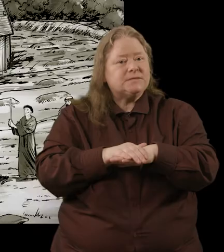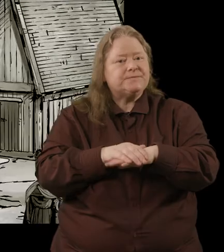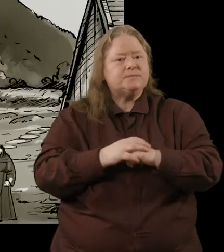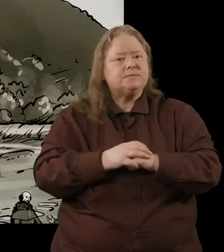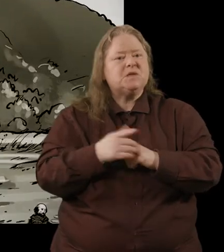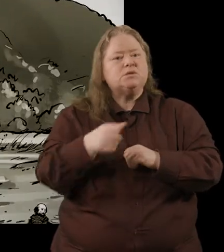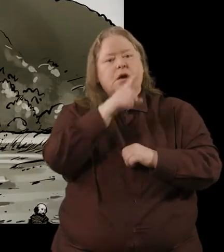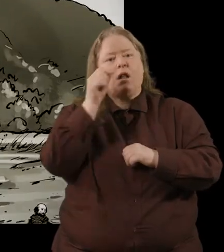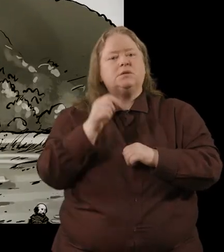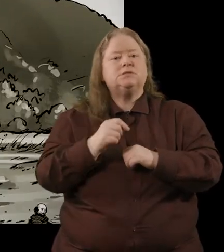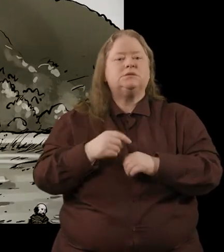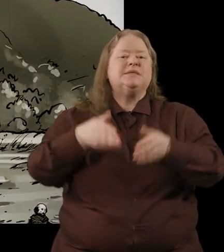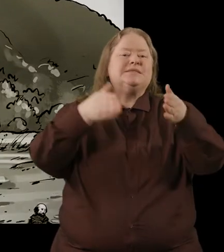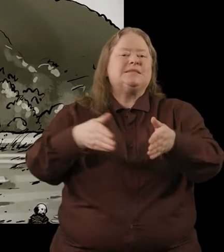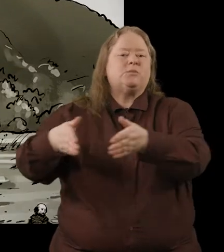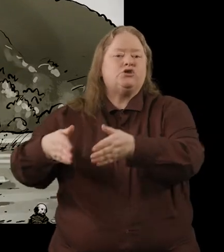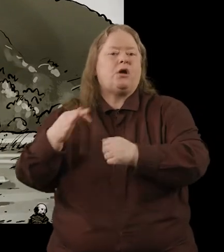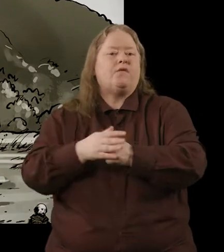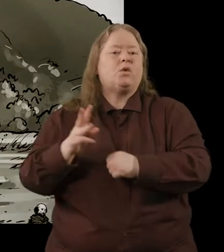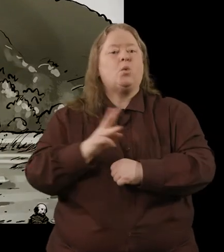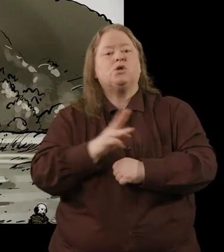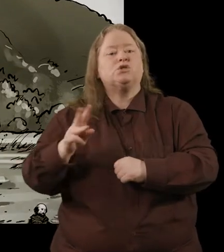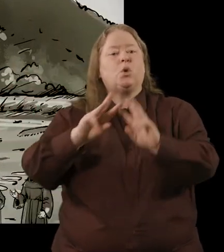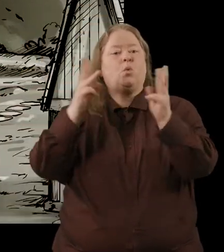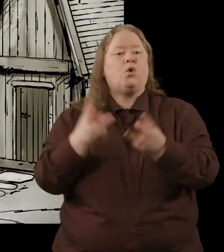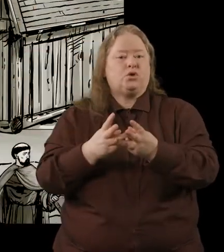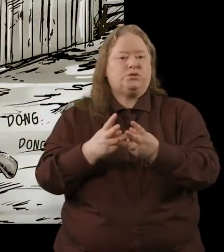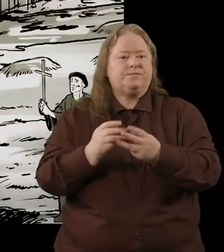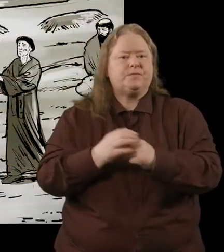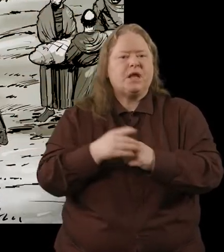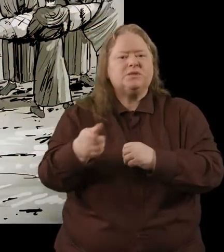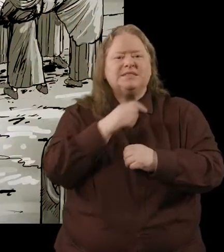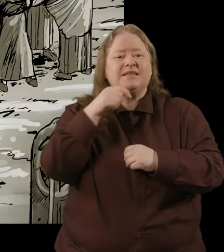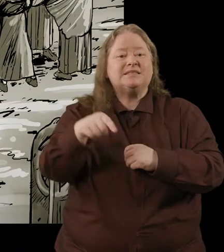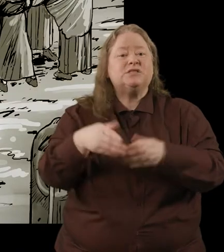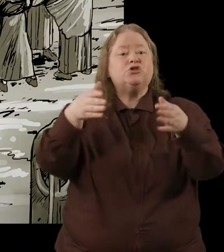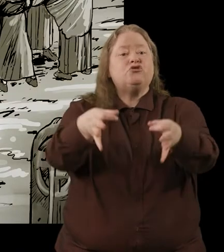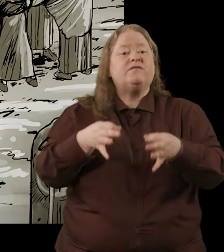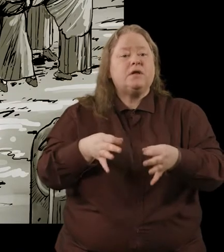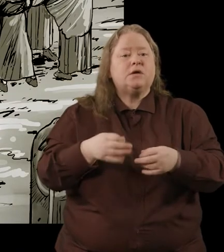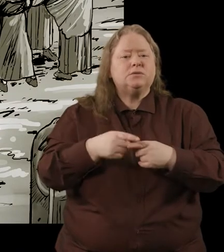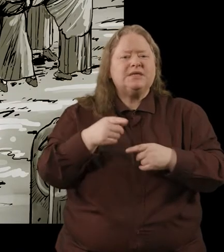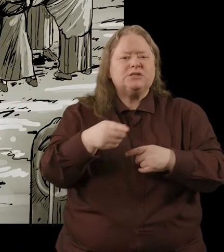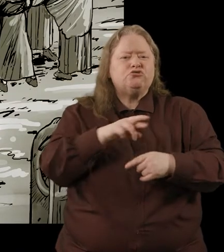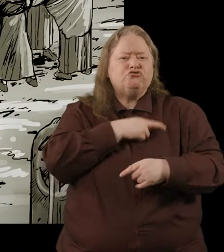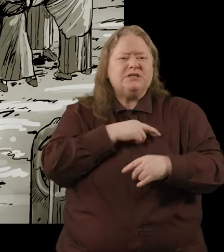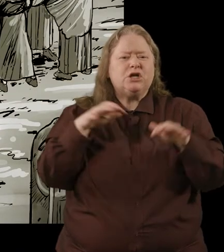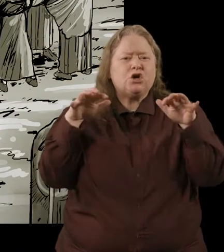called the cemetery of the western world in 780 AD and it was said that its graveyard was getting really crowded